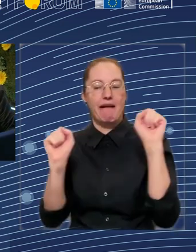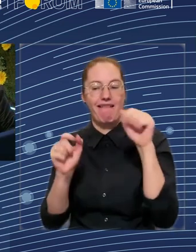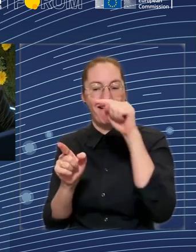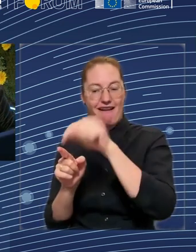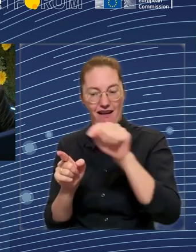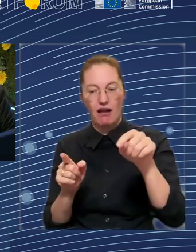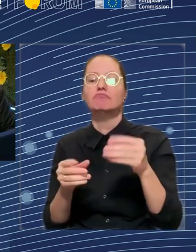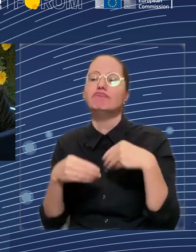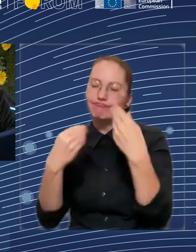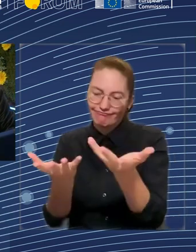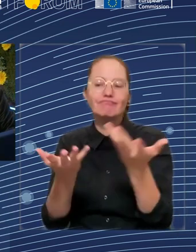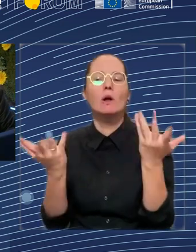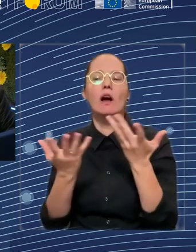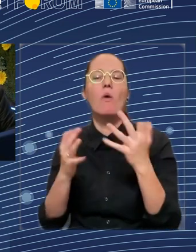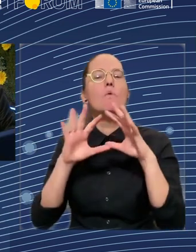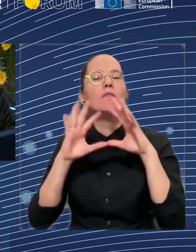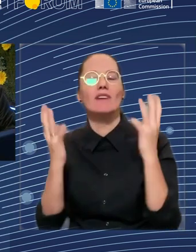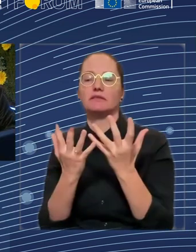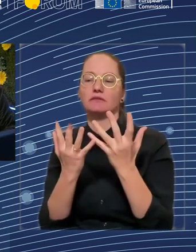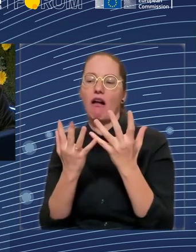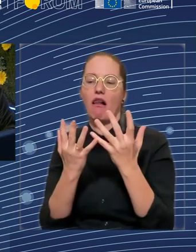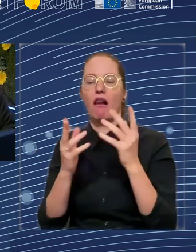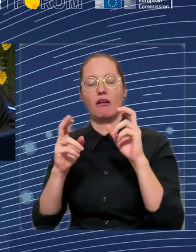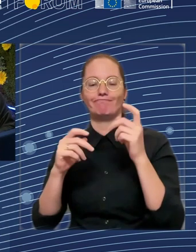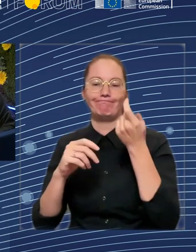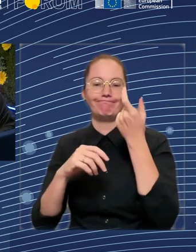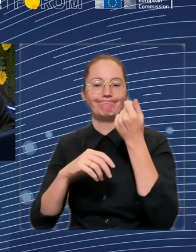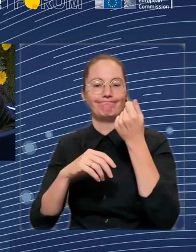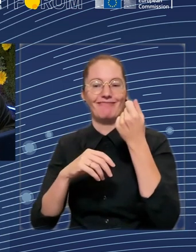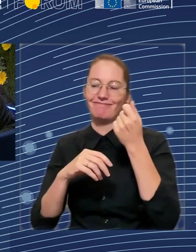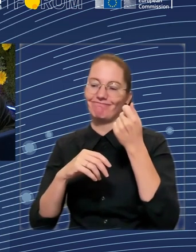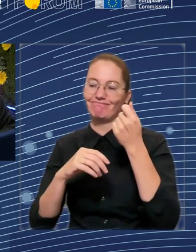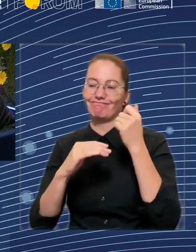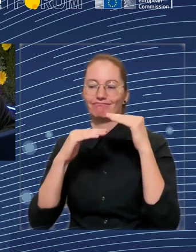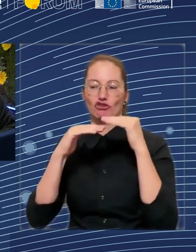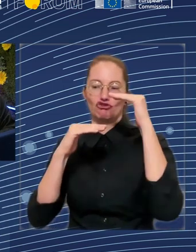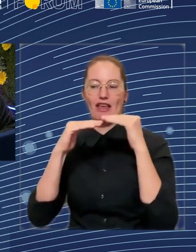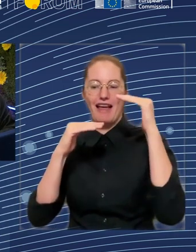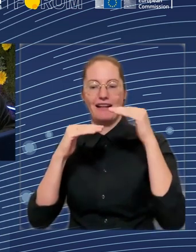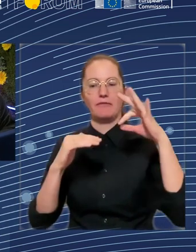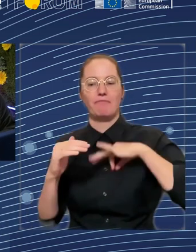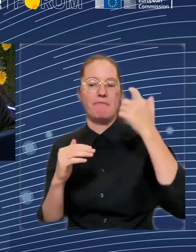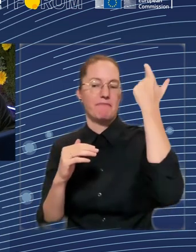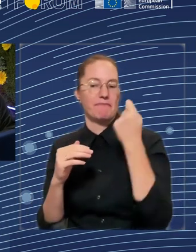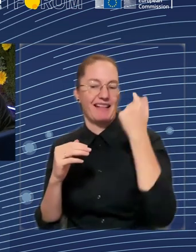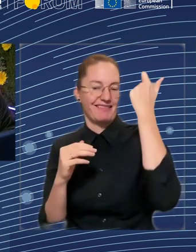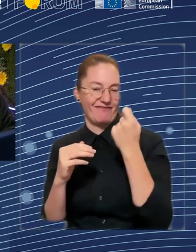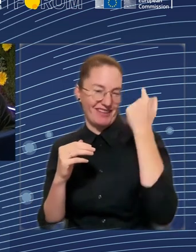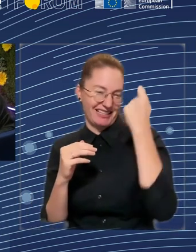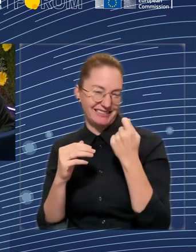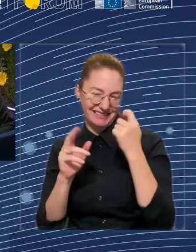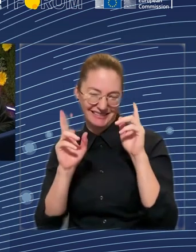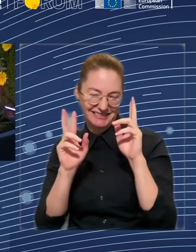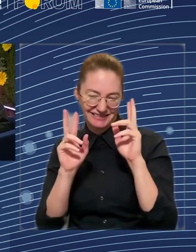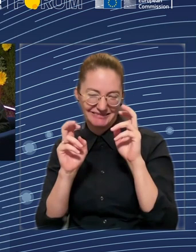hardly reach up, high up the income scale. So they are basically, it's a very ineffective way of